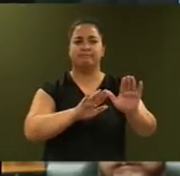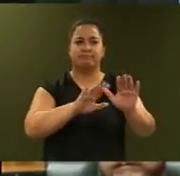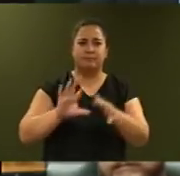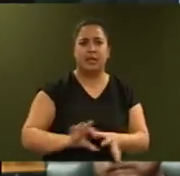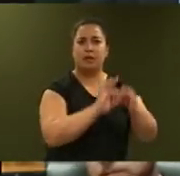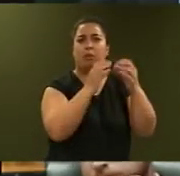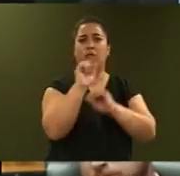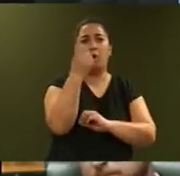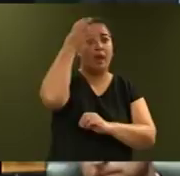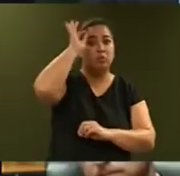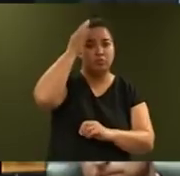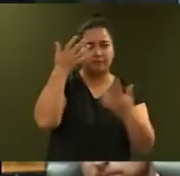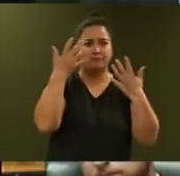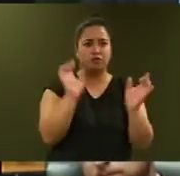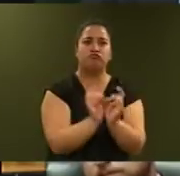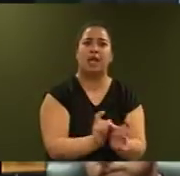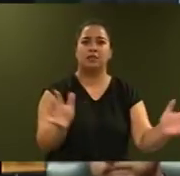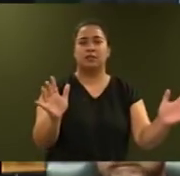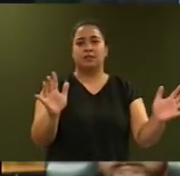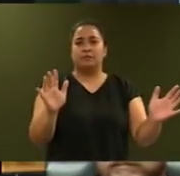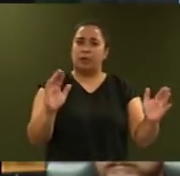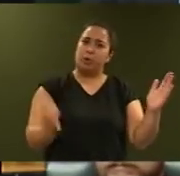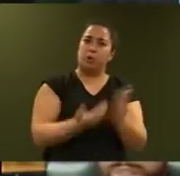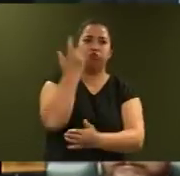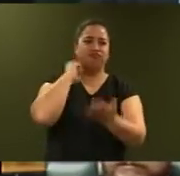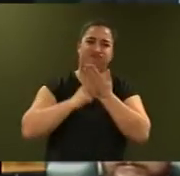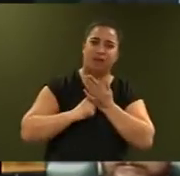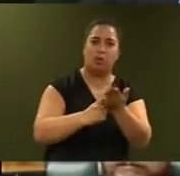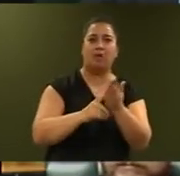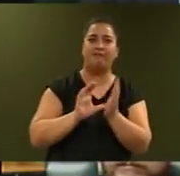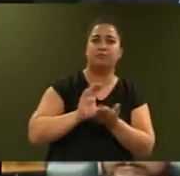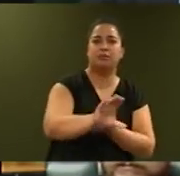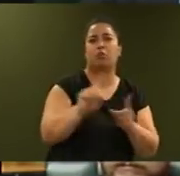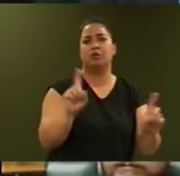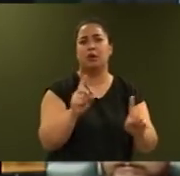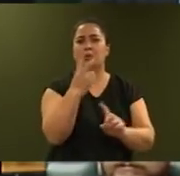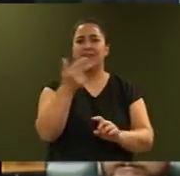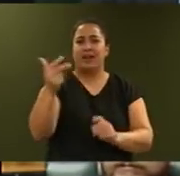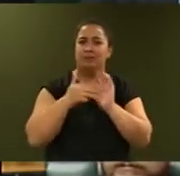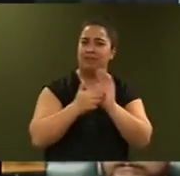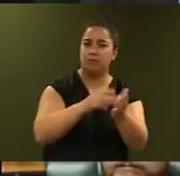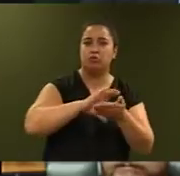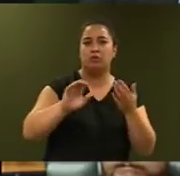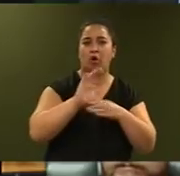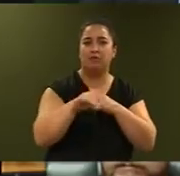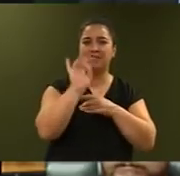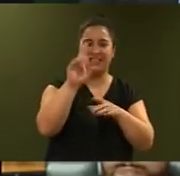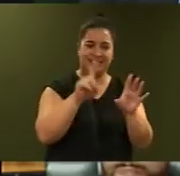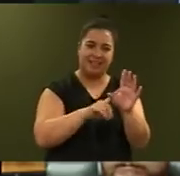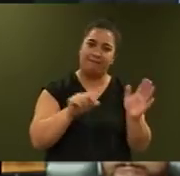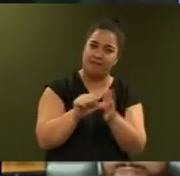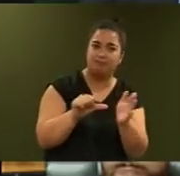Council, we recently unveiled a record investment of $28 billion under a new 10-year funding package.